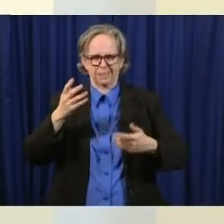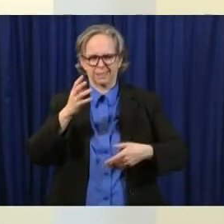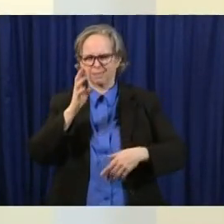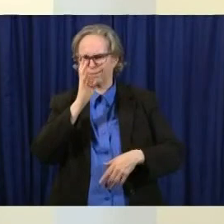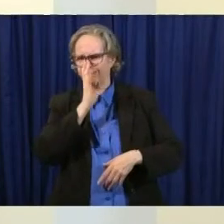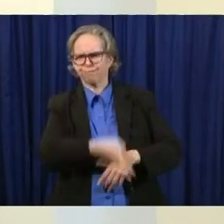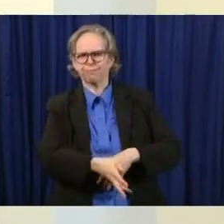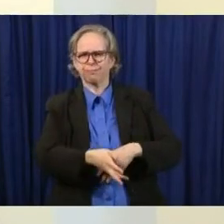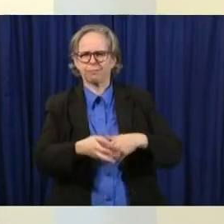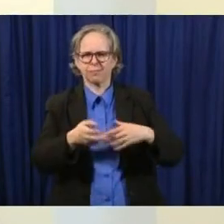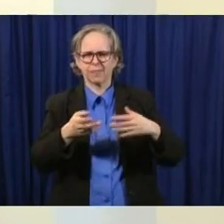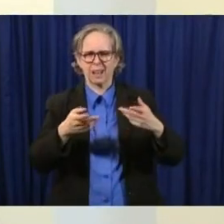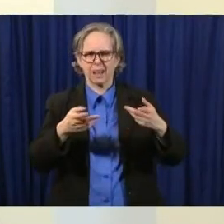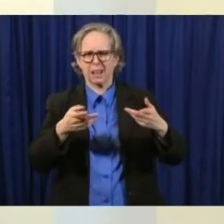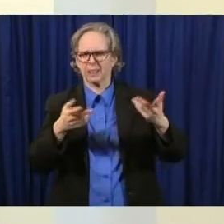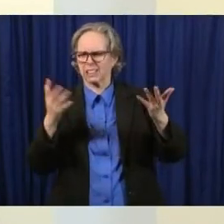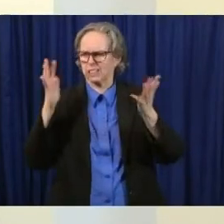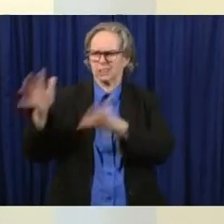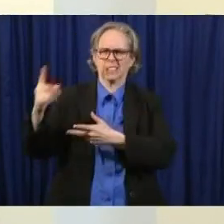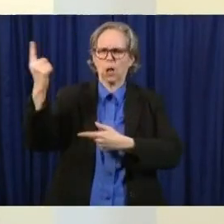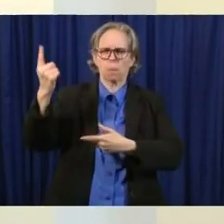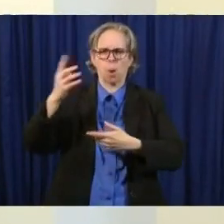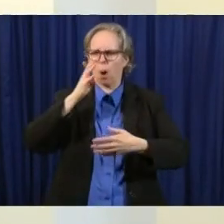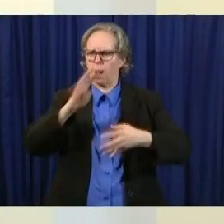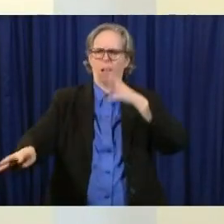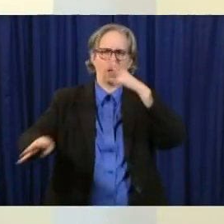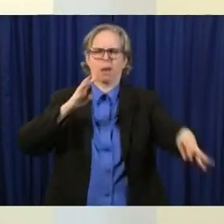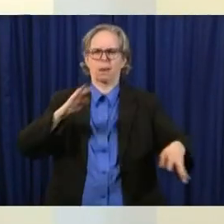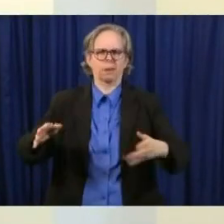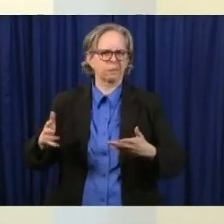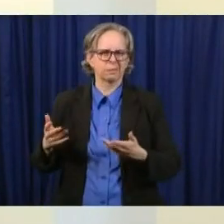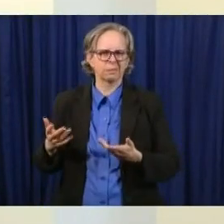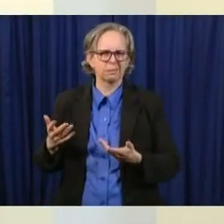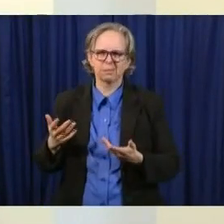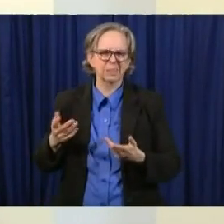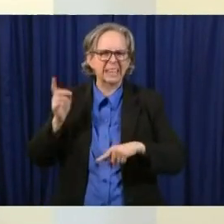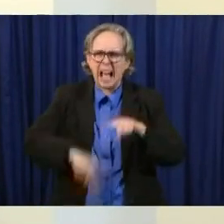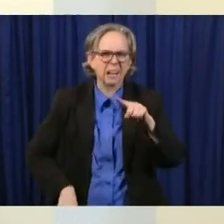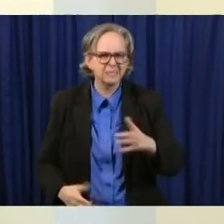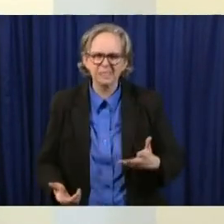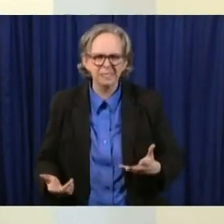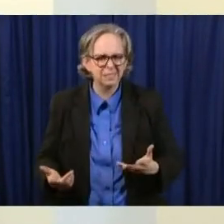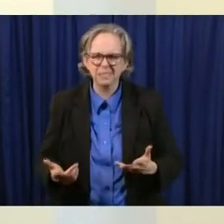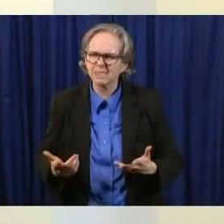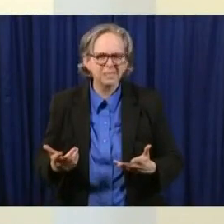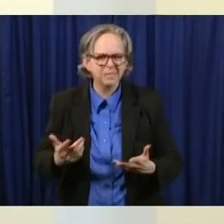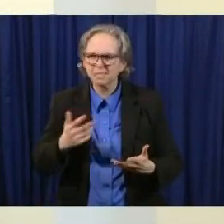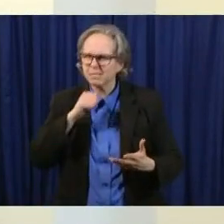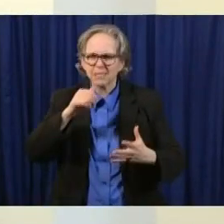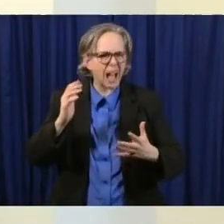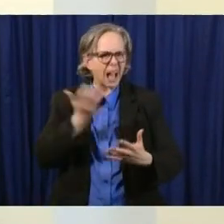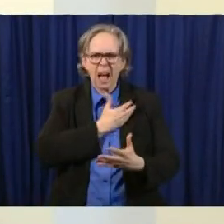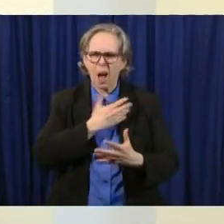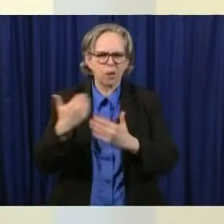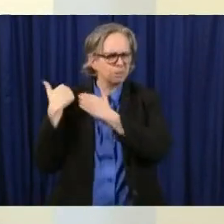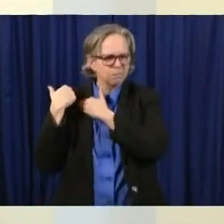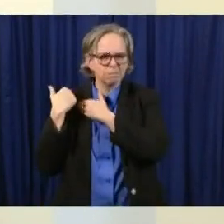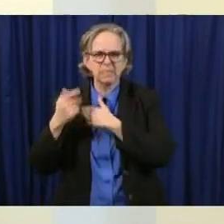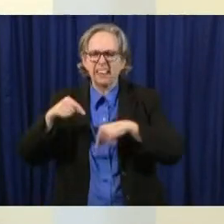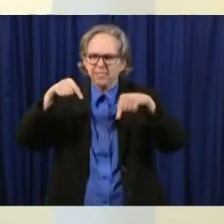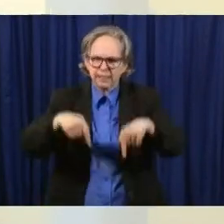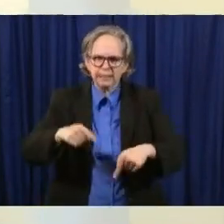anyone behind these are not we don't have to have a zero-sum game let us innovate so we all win together